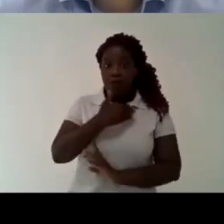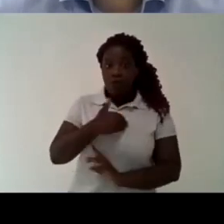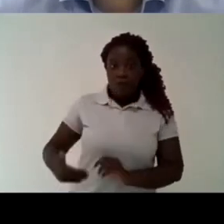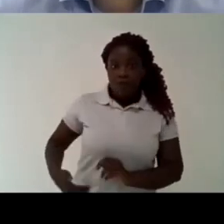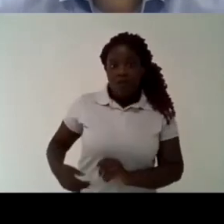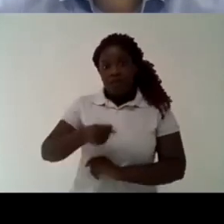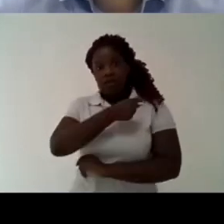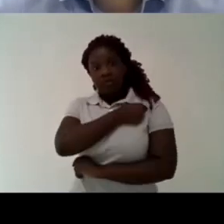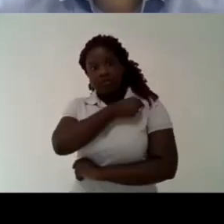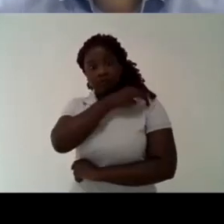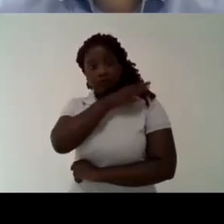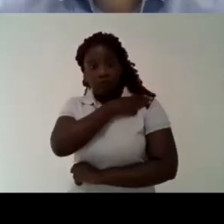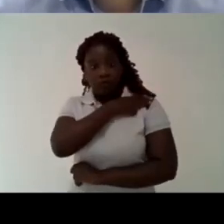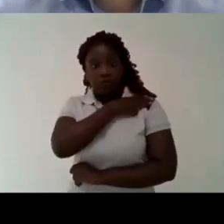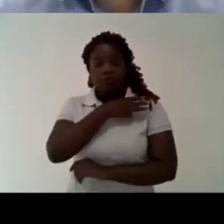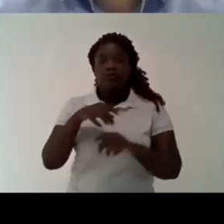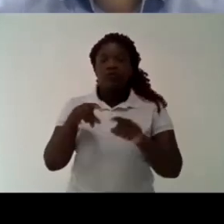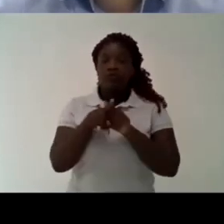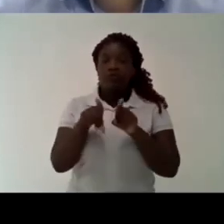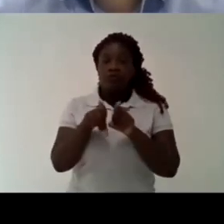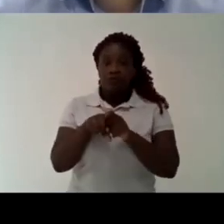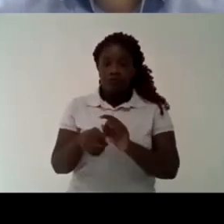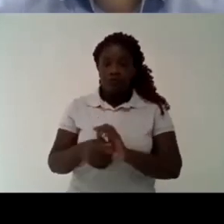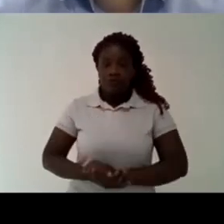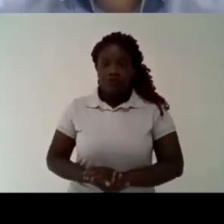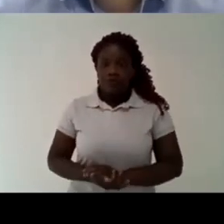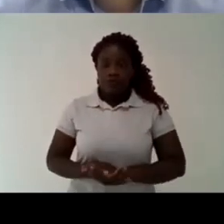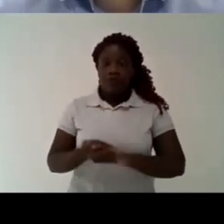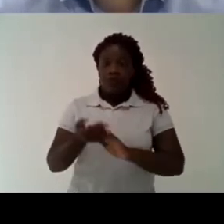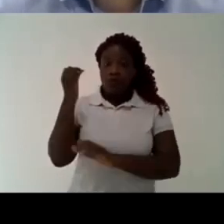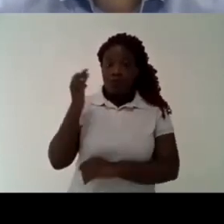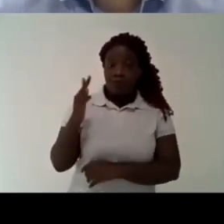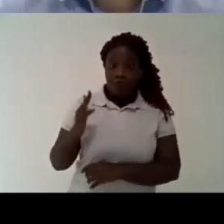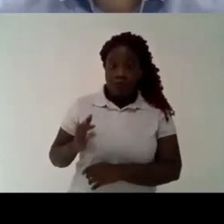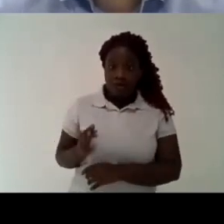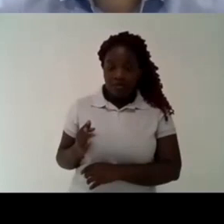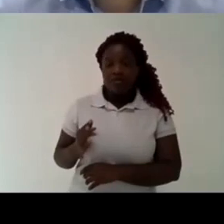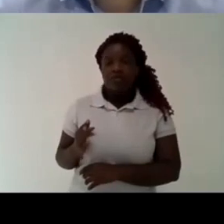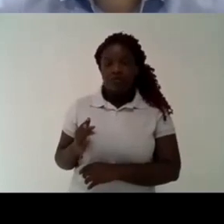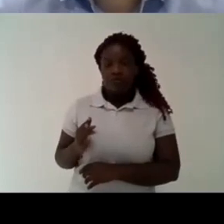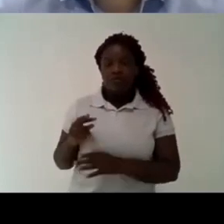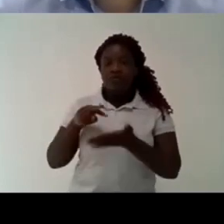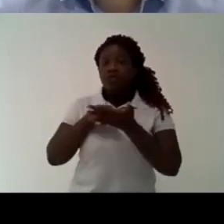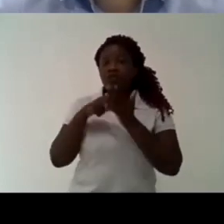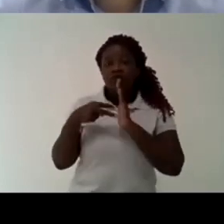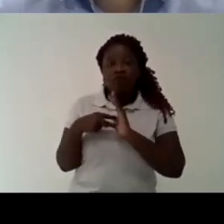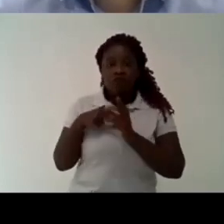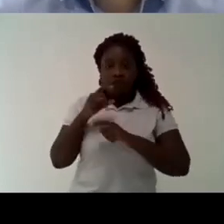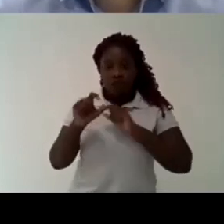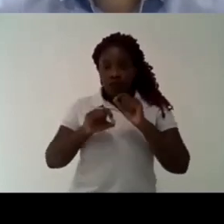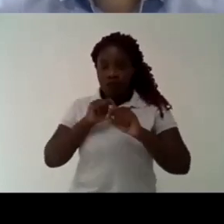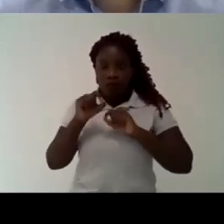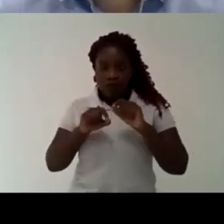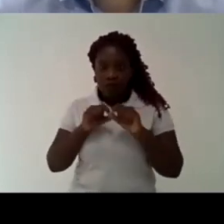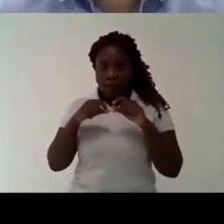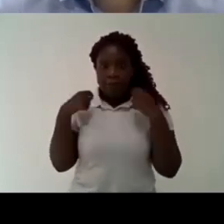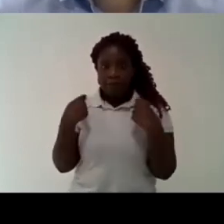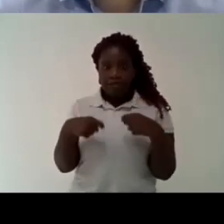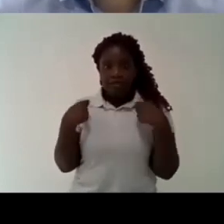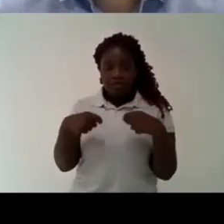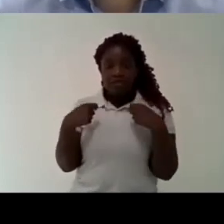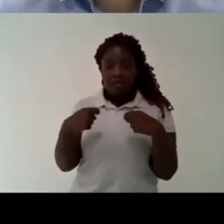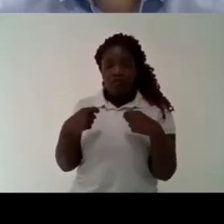situation will impact uh in a negative way and it will leapfrog one